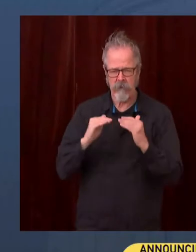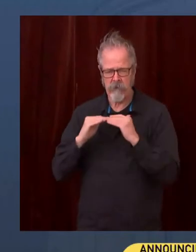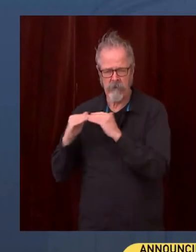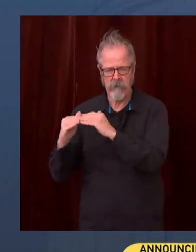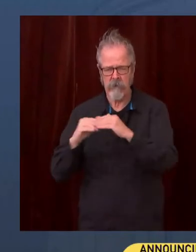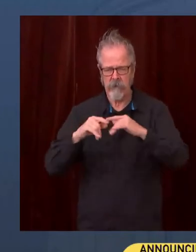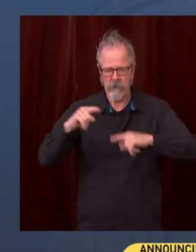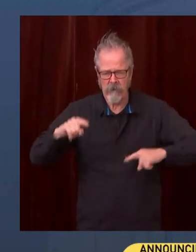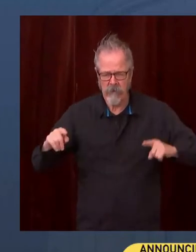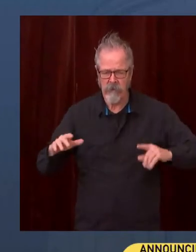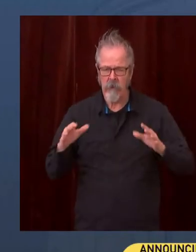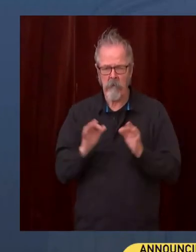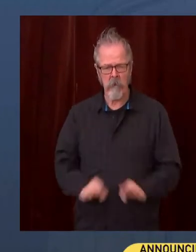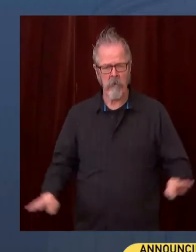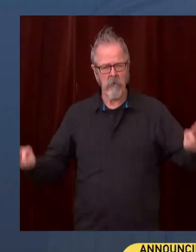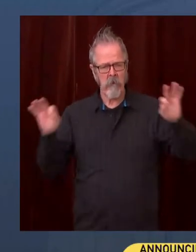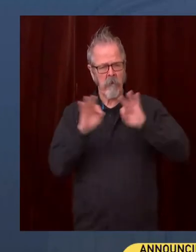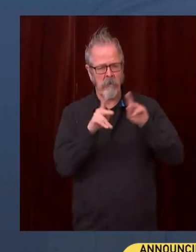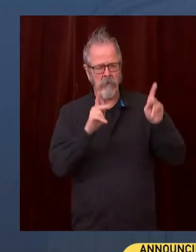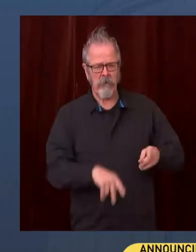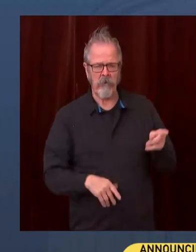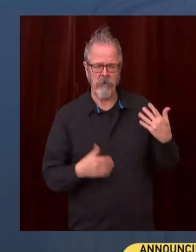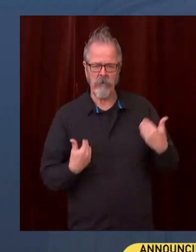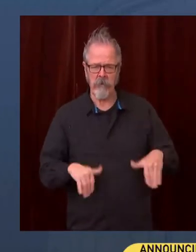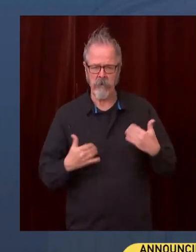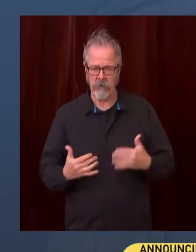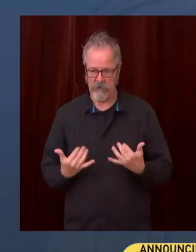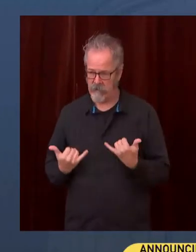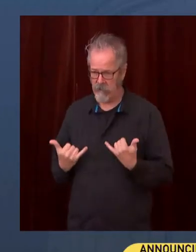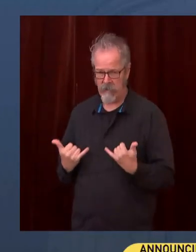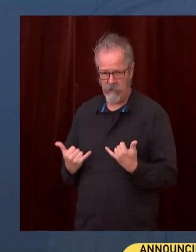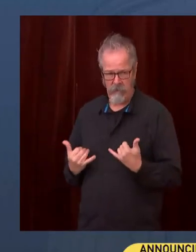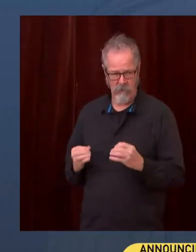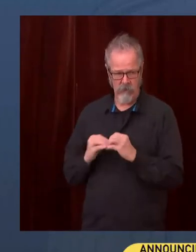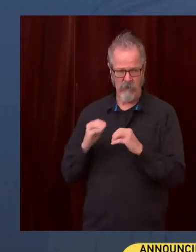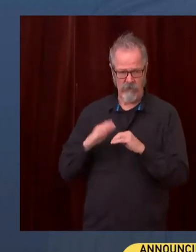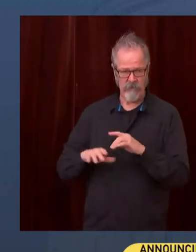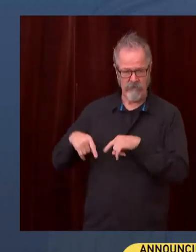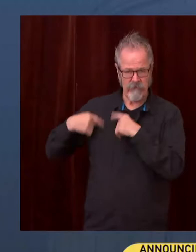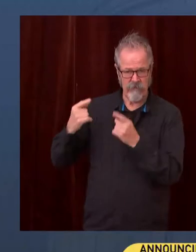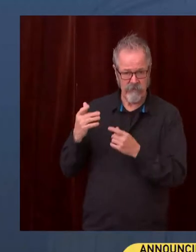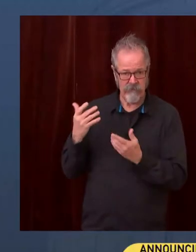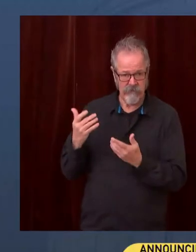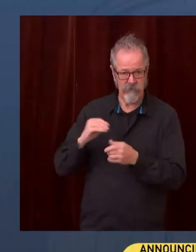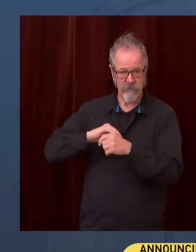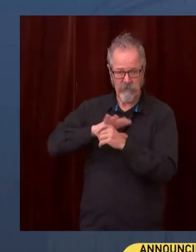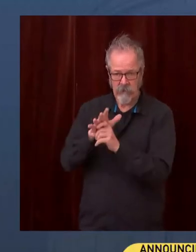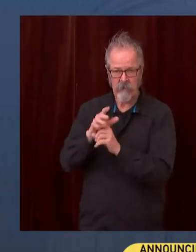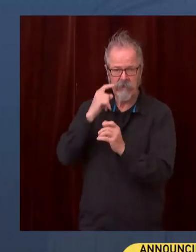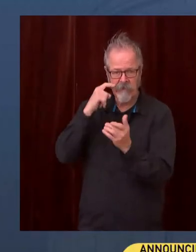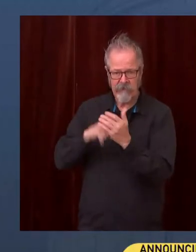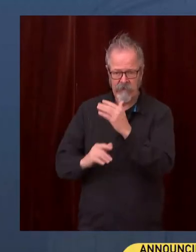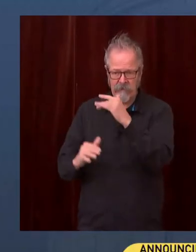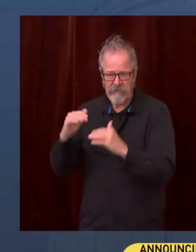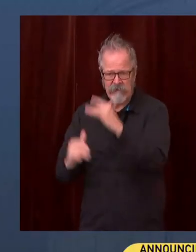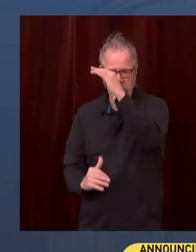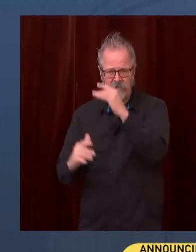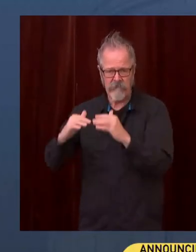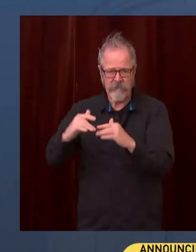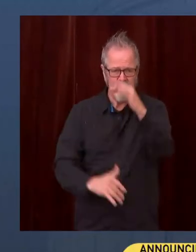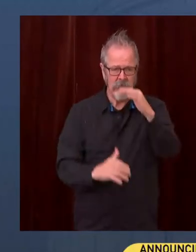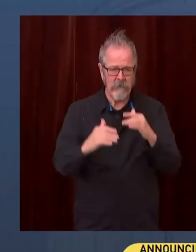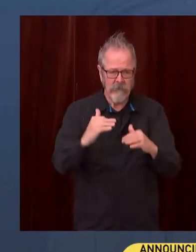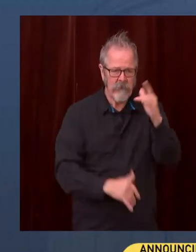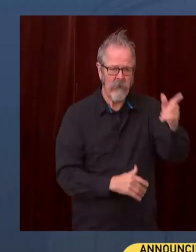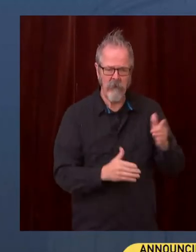as particularly regarding the disparity in outcomes in this particular pandemic. So I would like to welcome Dr.